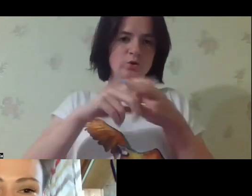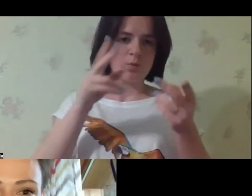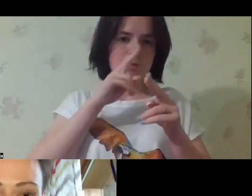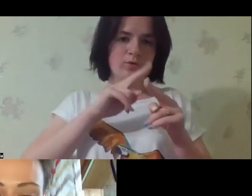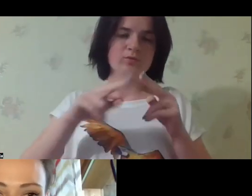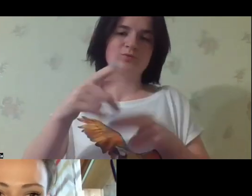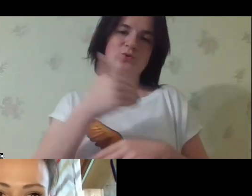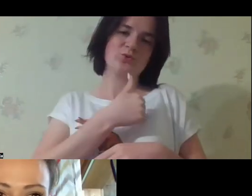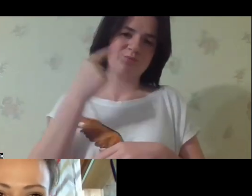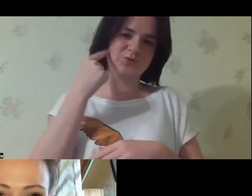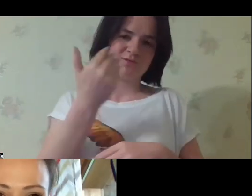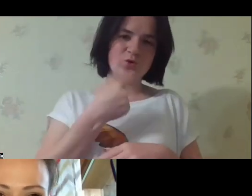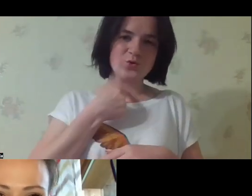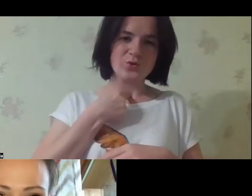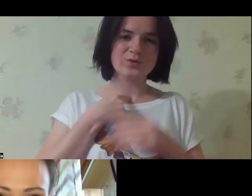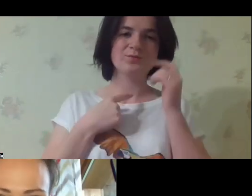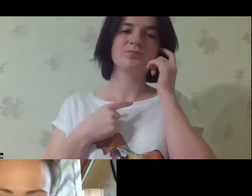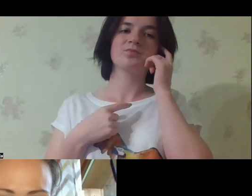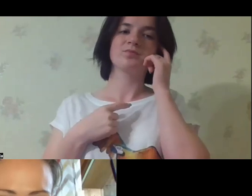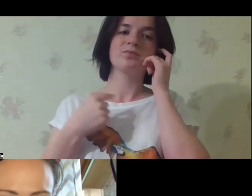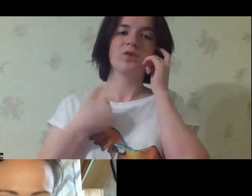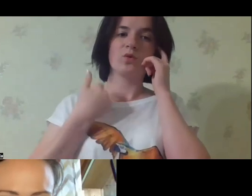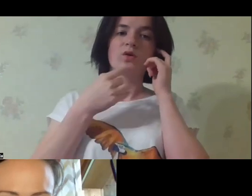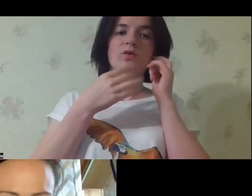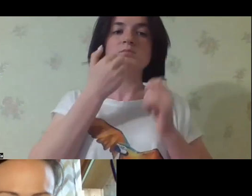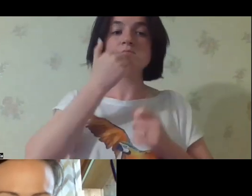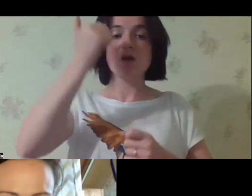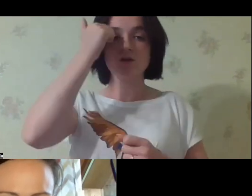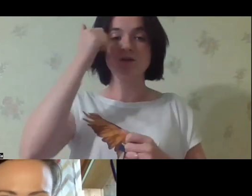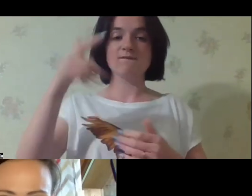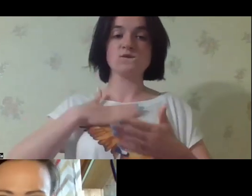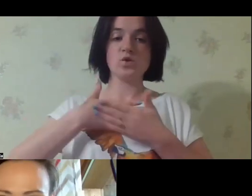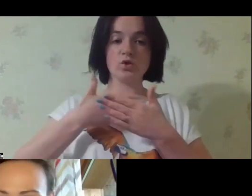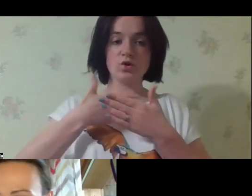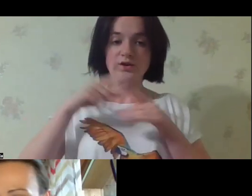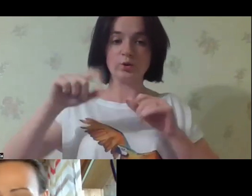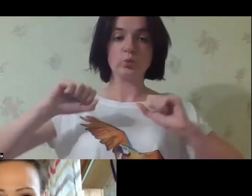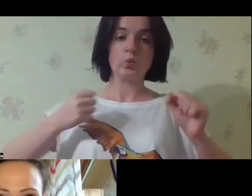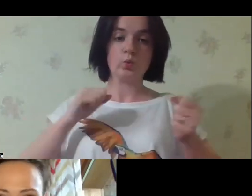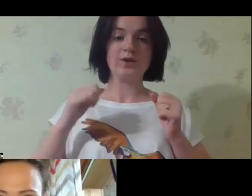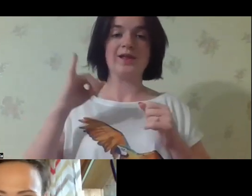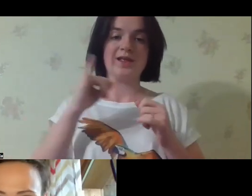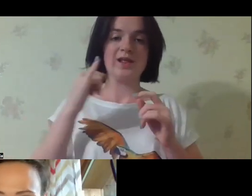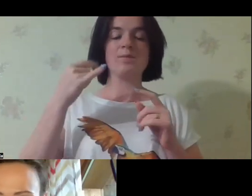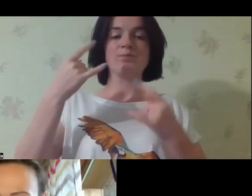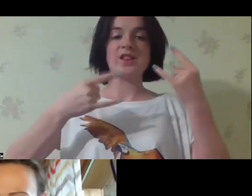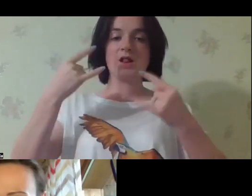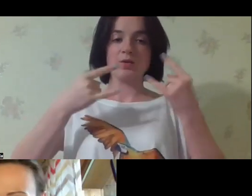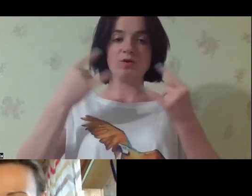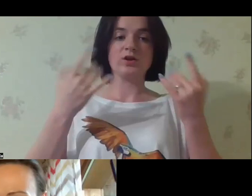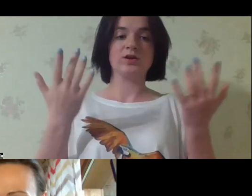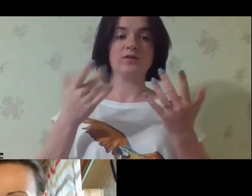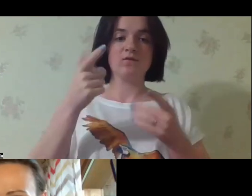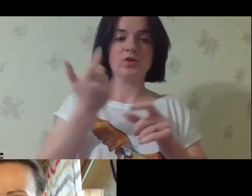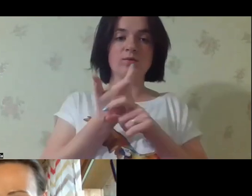train, but we need to hear your voice. I need to say that thanks to volunteers, to friends, to